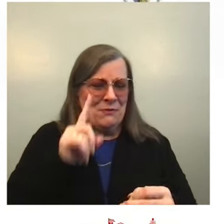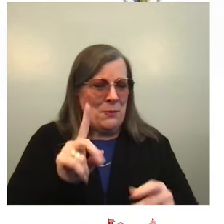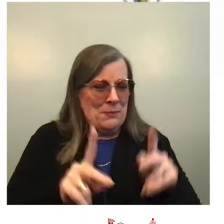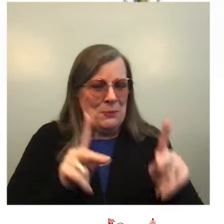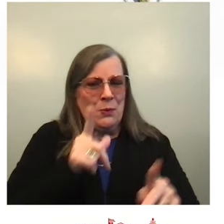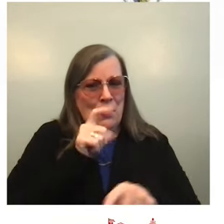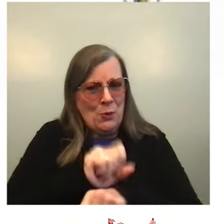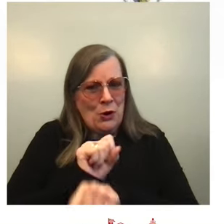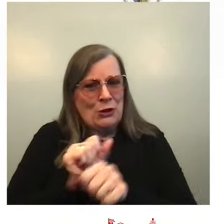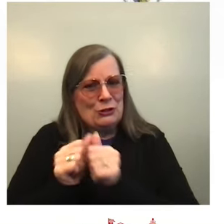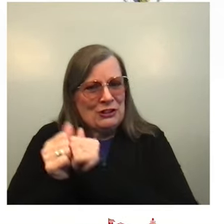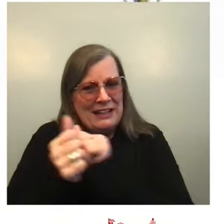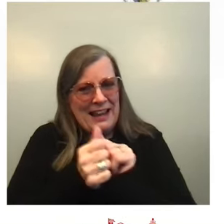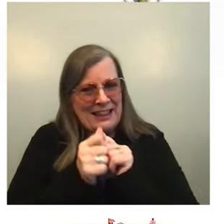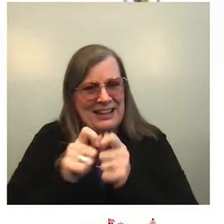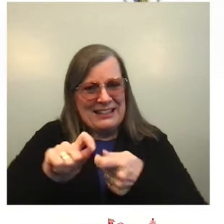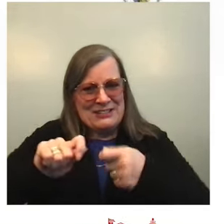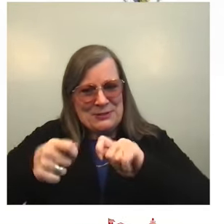arch.